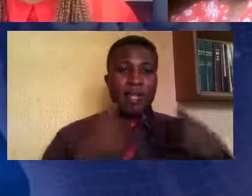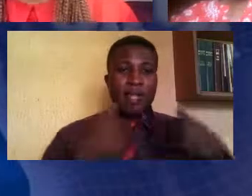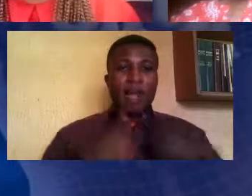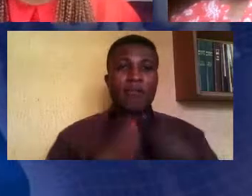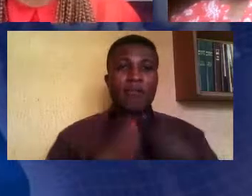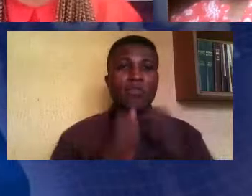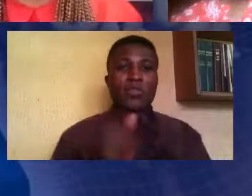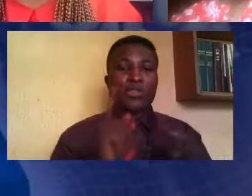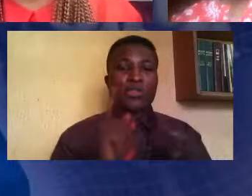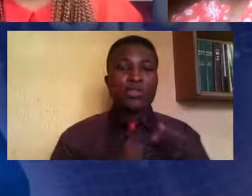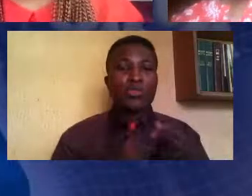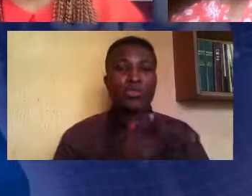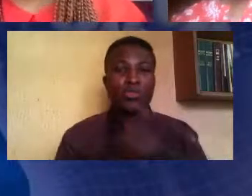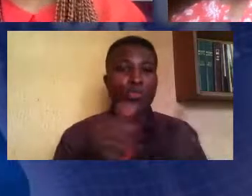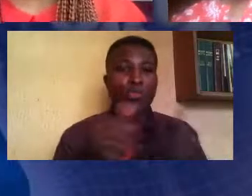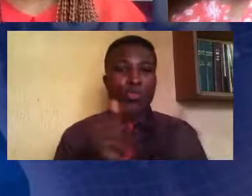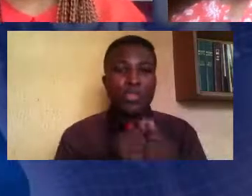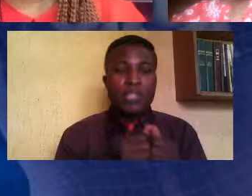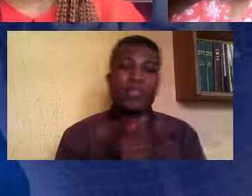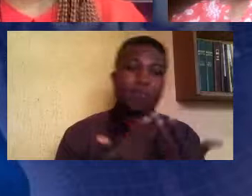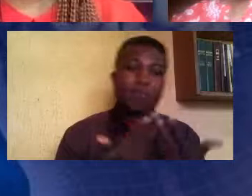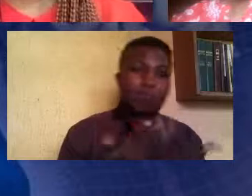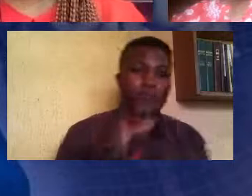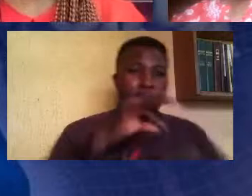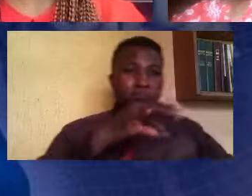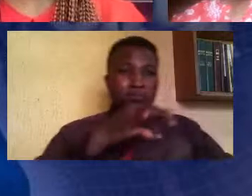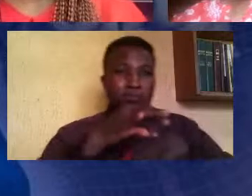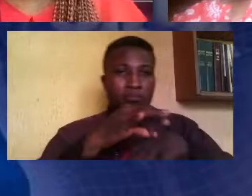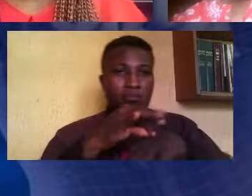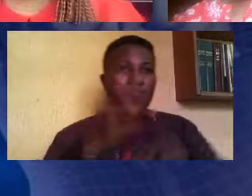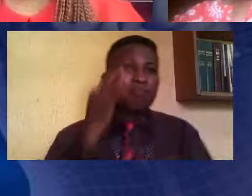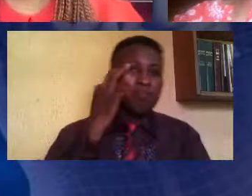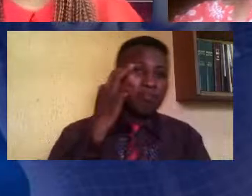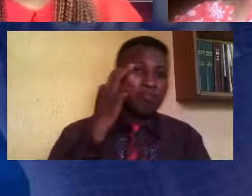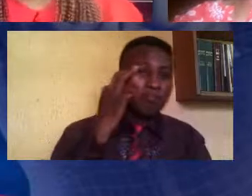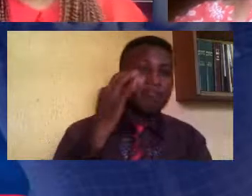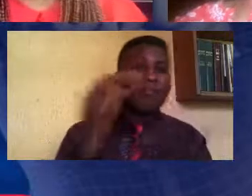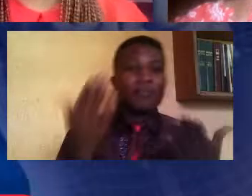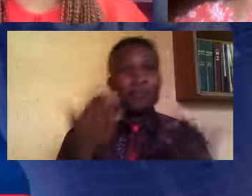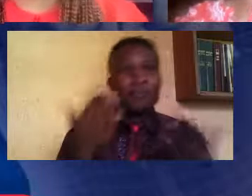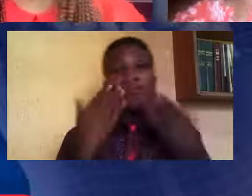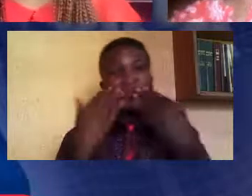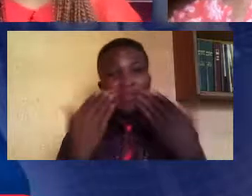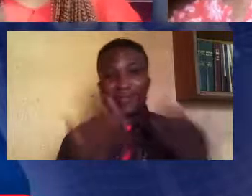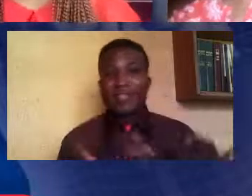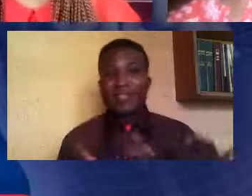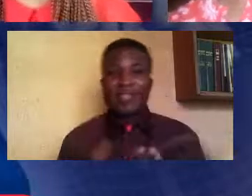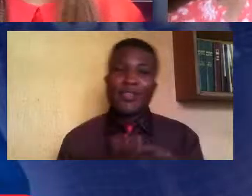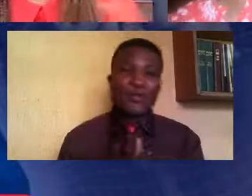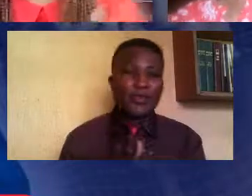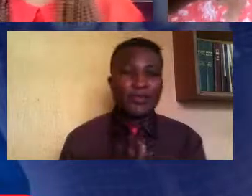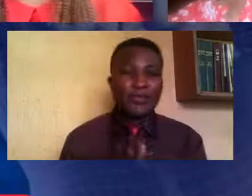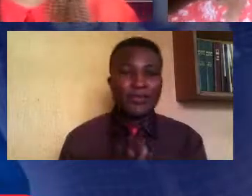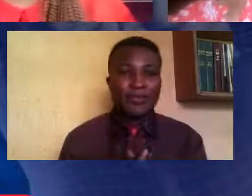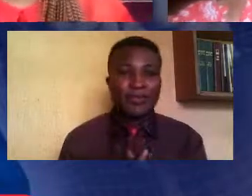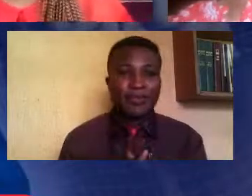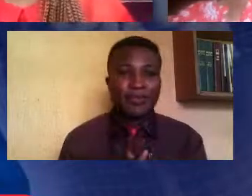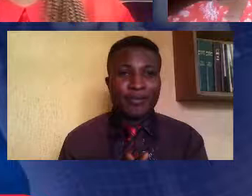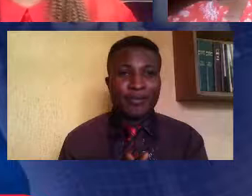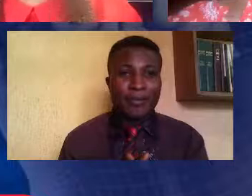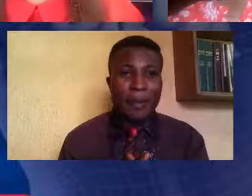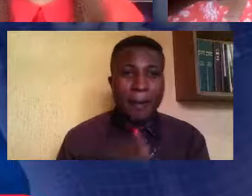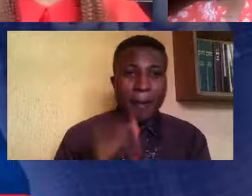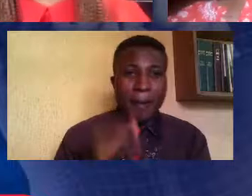everyone according to Coach Jennifer. Thank you for that. Basirat says, not sure